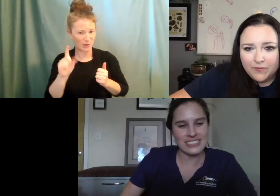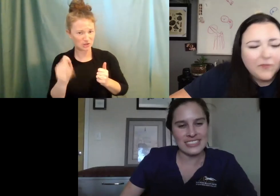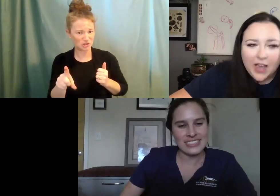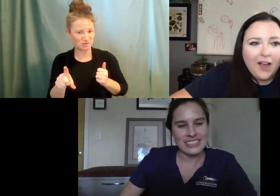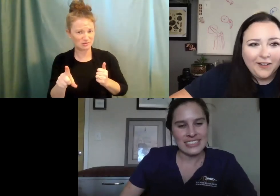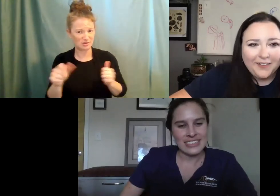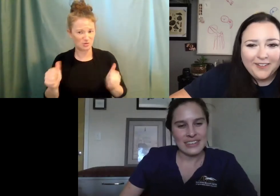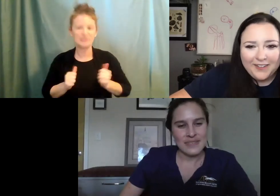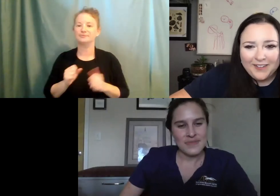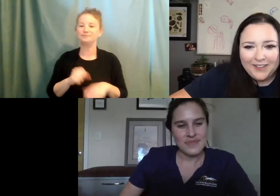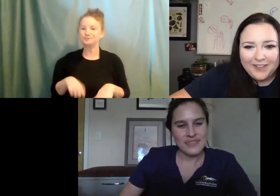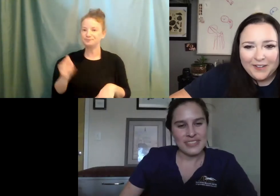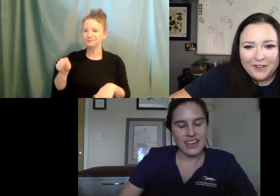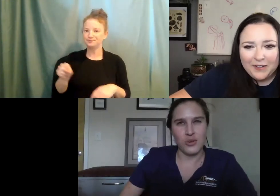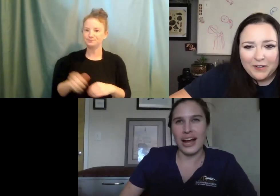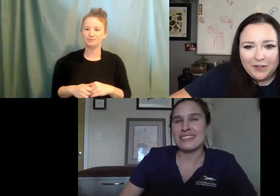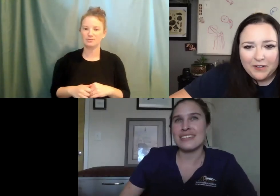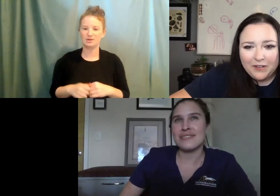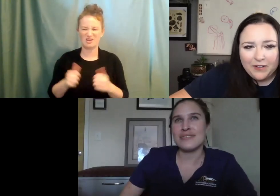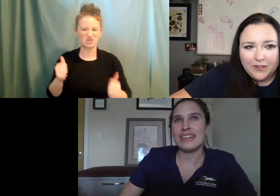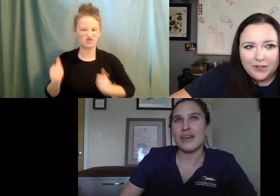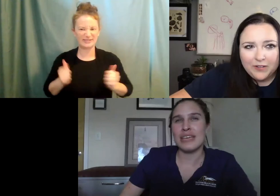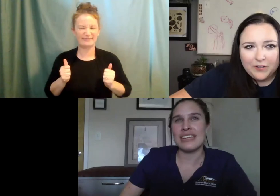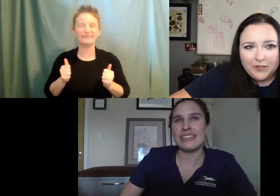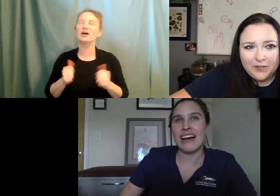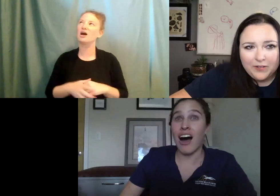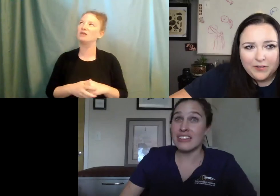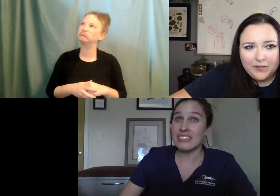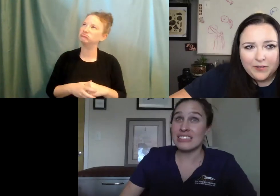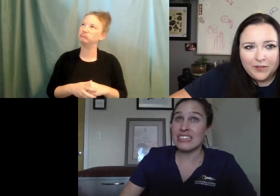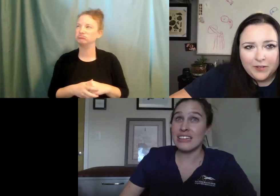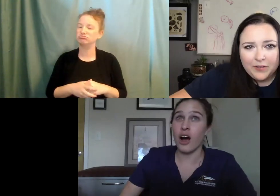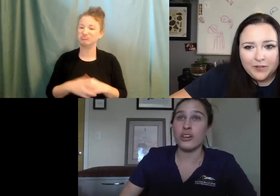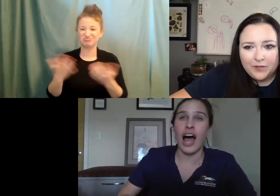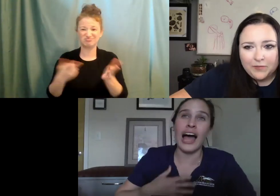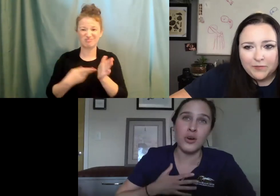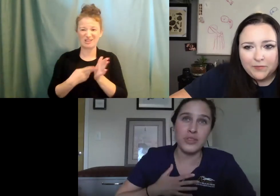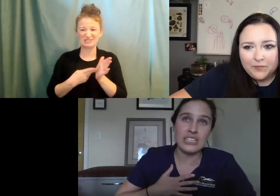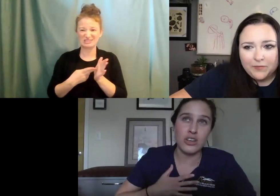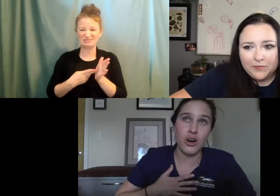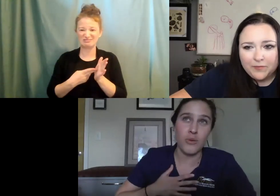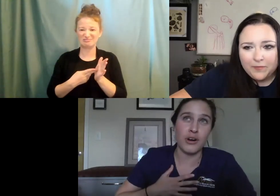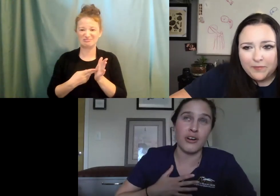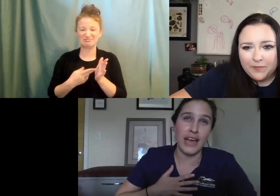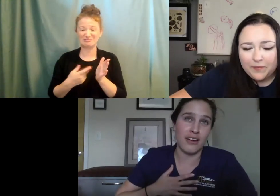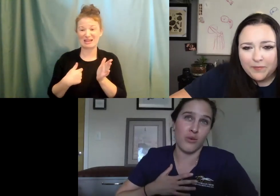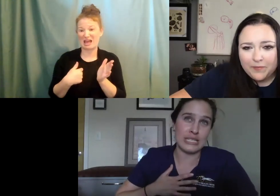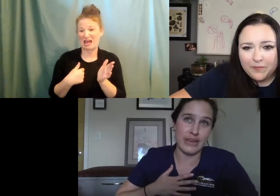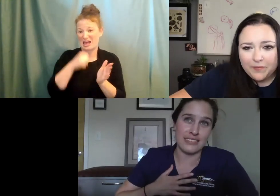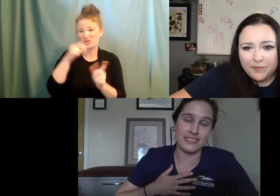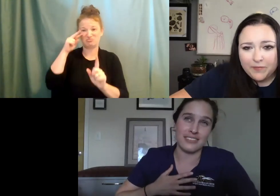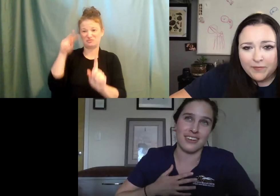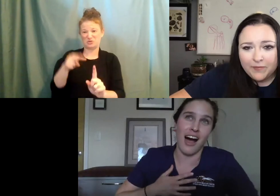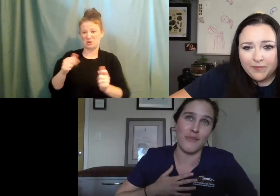question? Yeah. Aggressive. I mean, honestly, I don't think so, but our vet